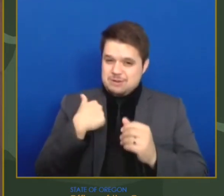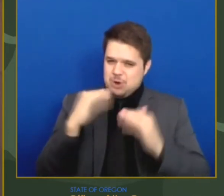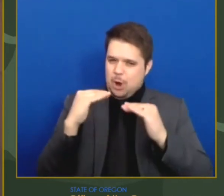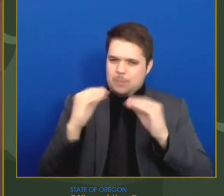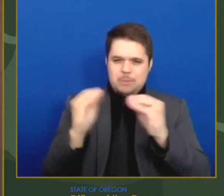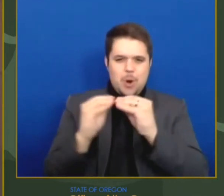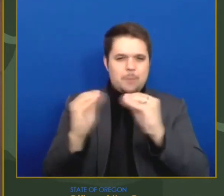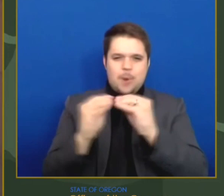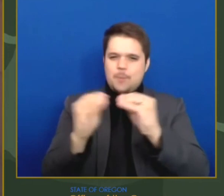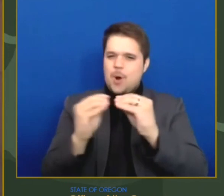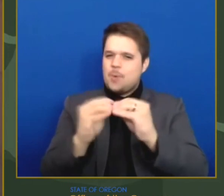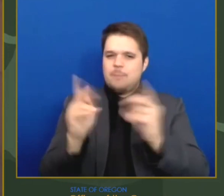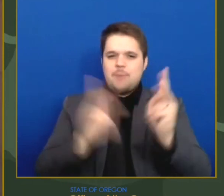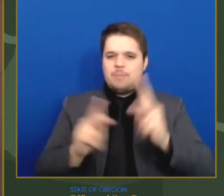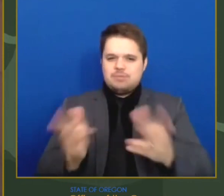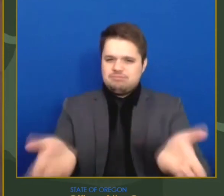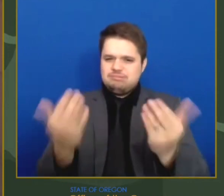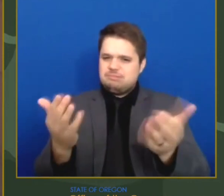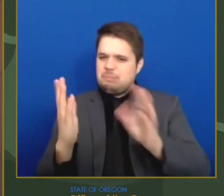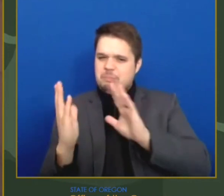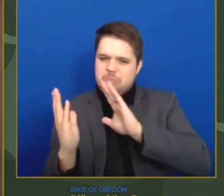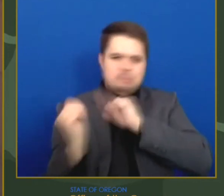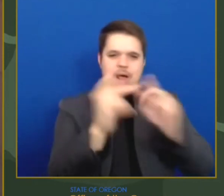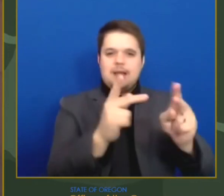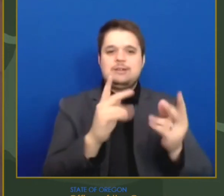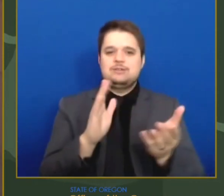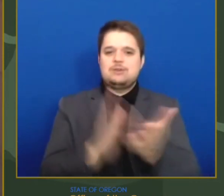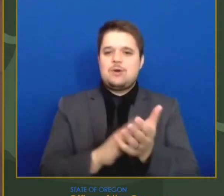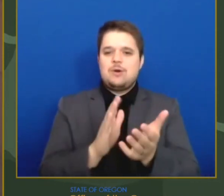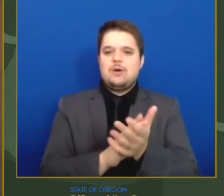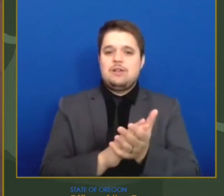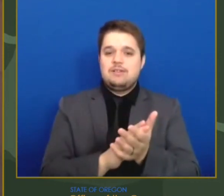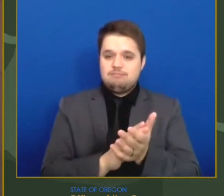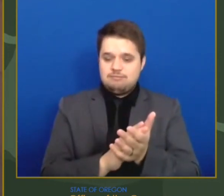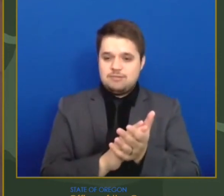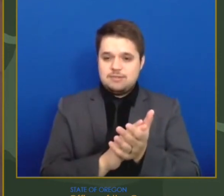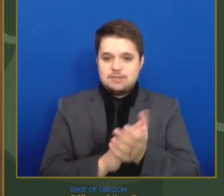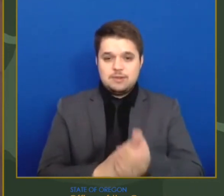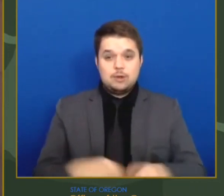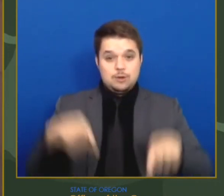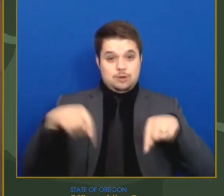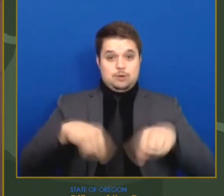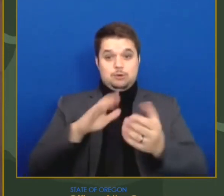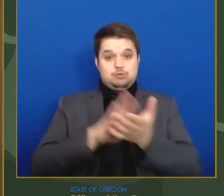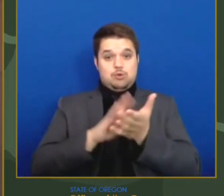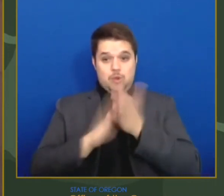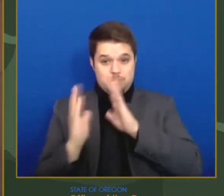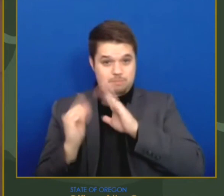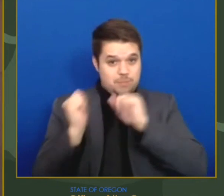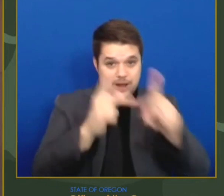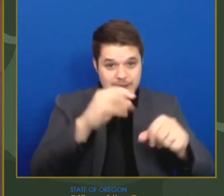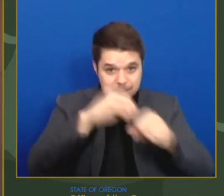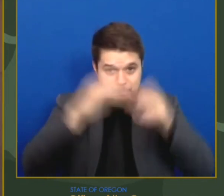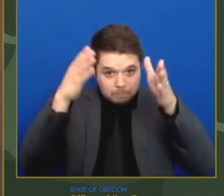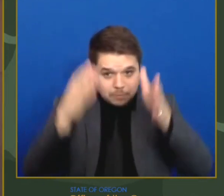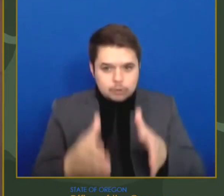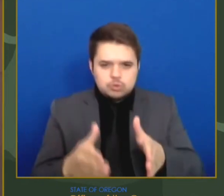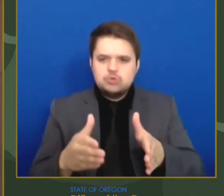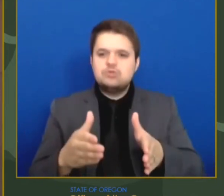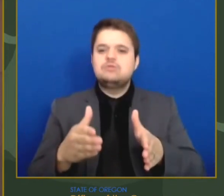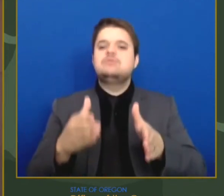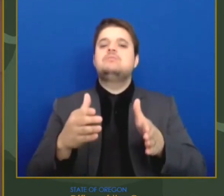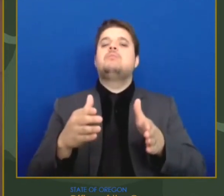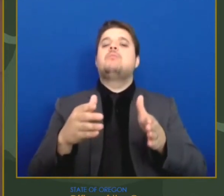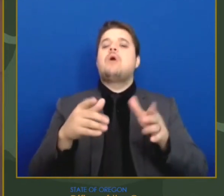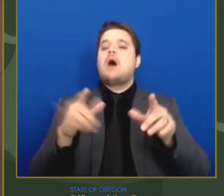that following the return to in-person instruction this spring, we'll be able to bring back the summer enrichment